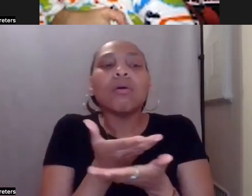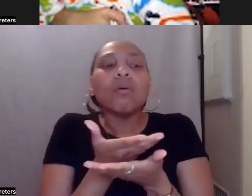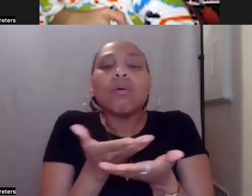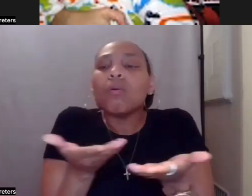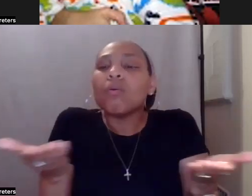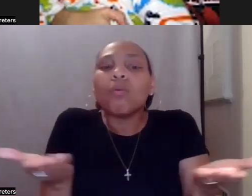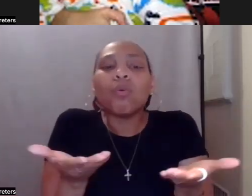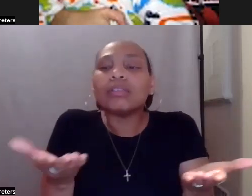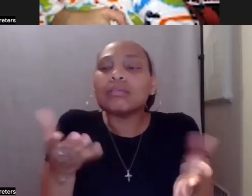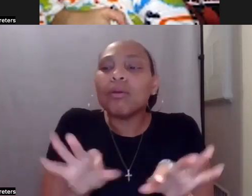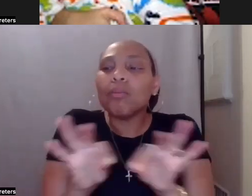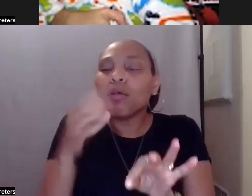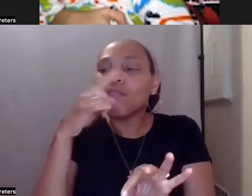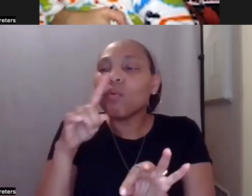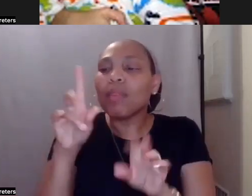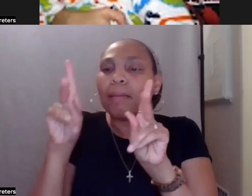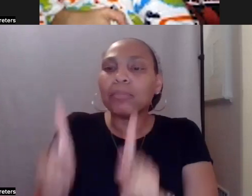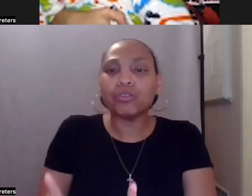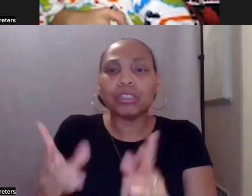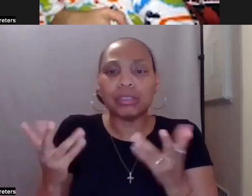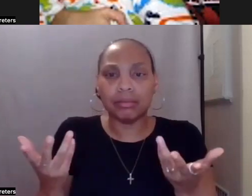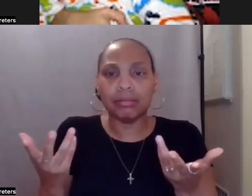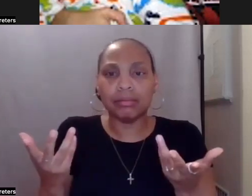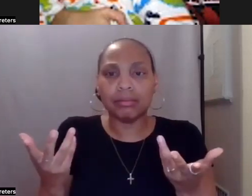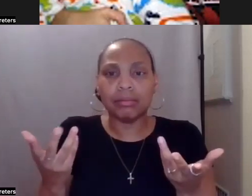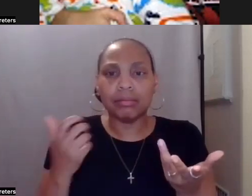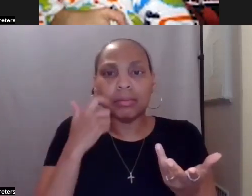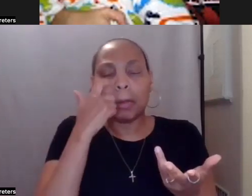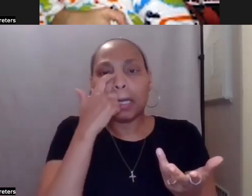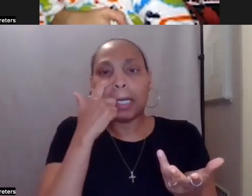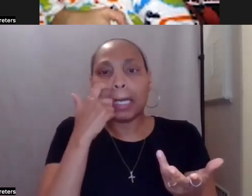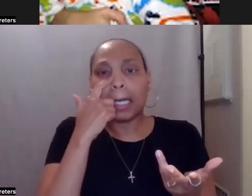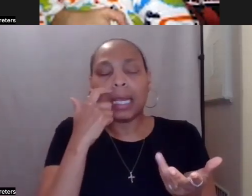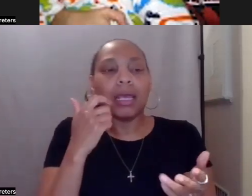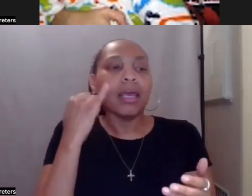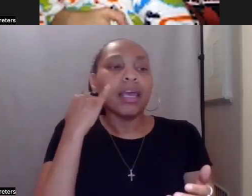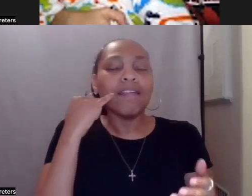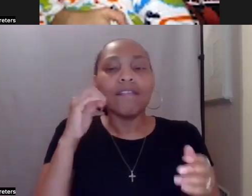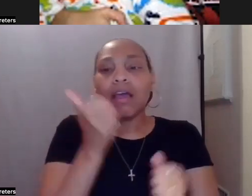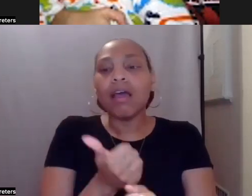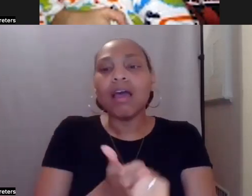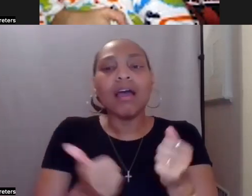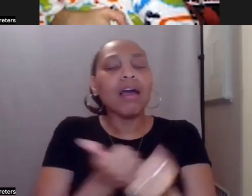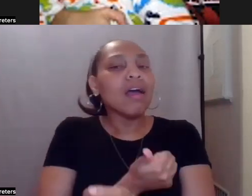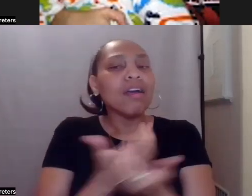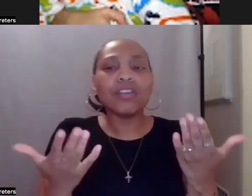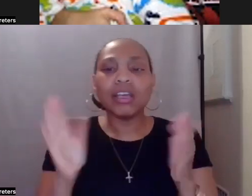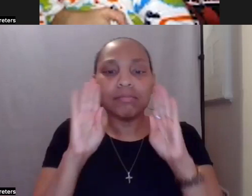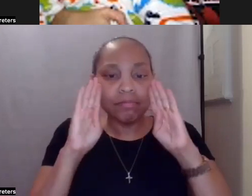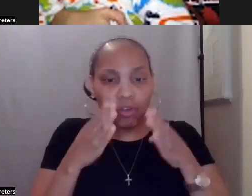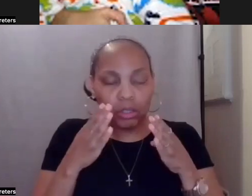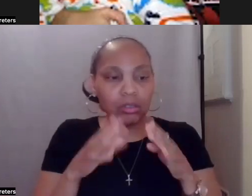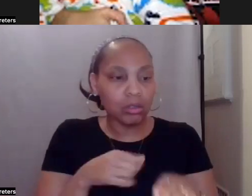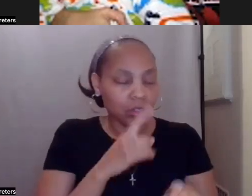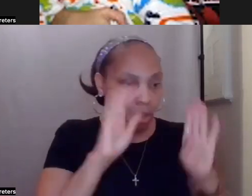important for the person, the health and safety. You know, if everything was focused on one or the other, things are going to happen that aren't